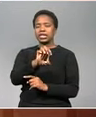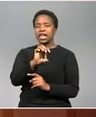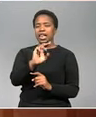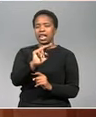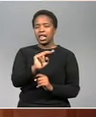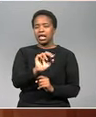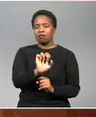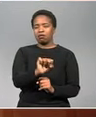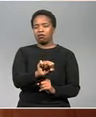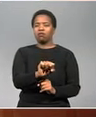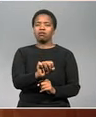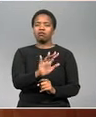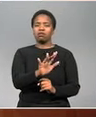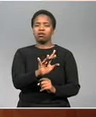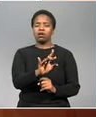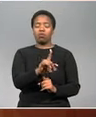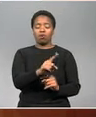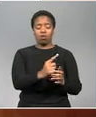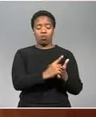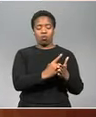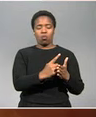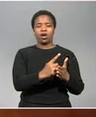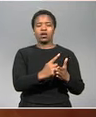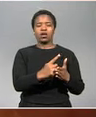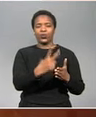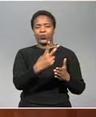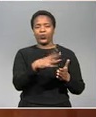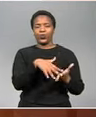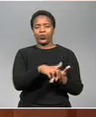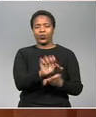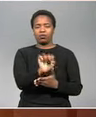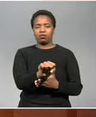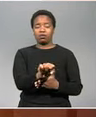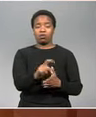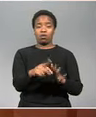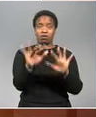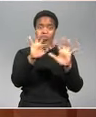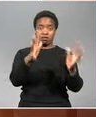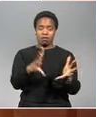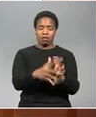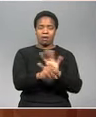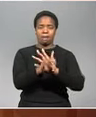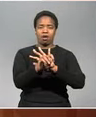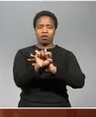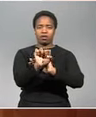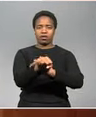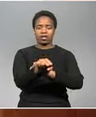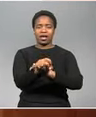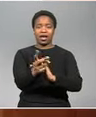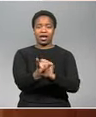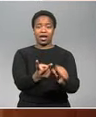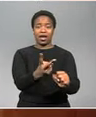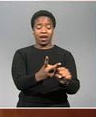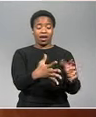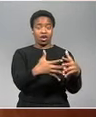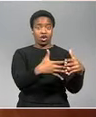falling for a second consecutive week so the oil share tracked weaker global markets there once again those escalating u